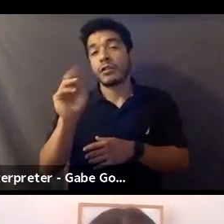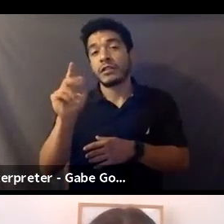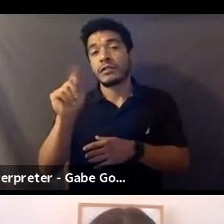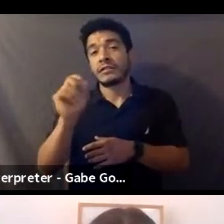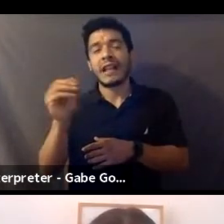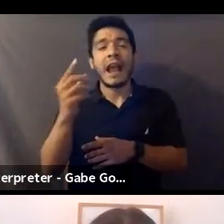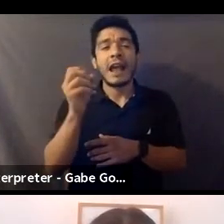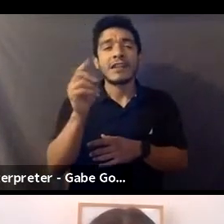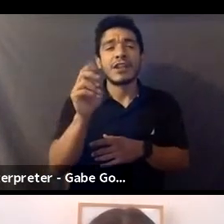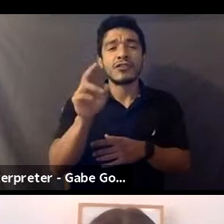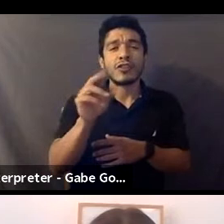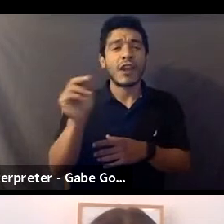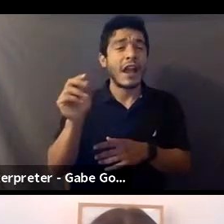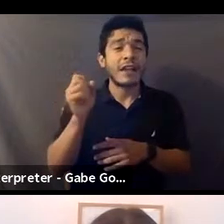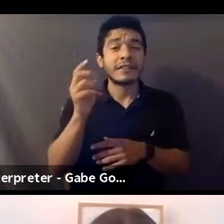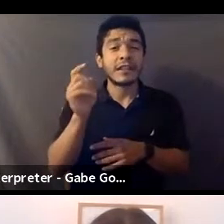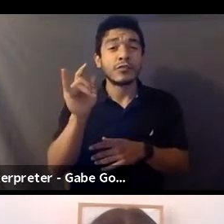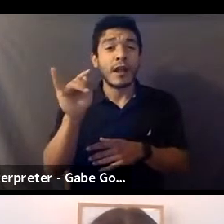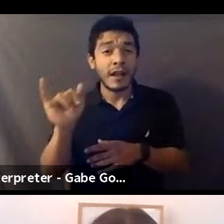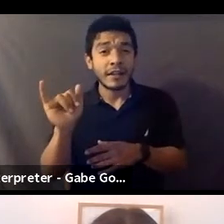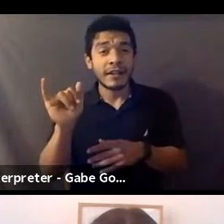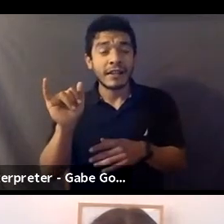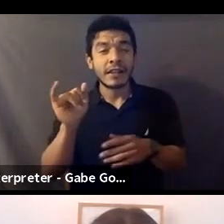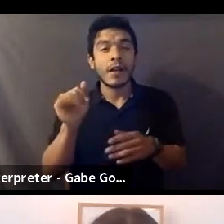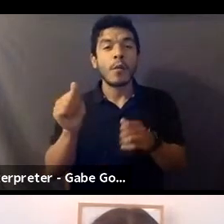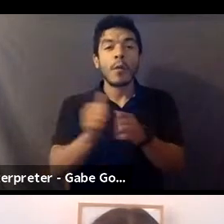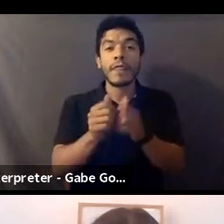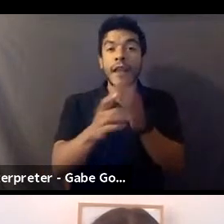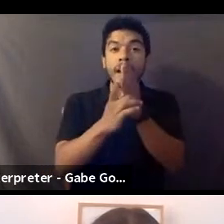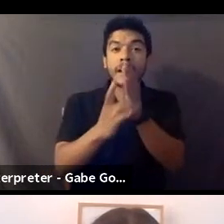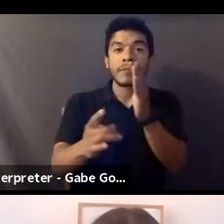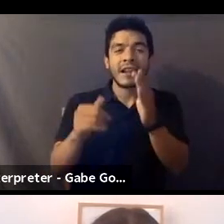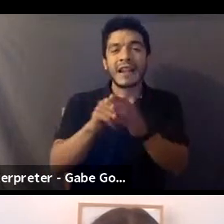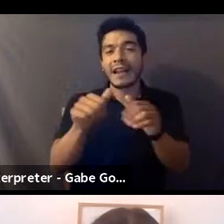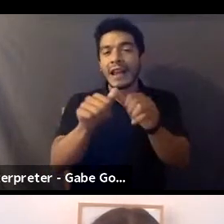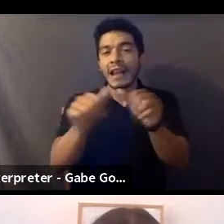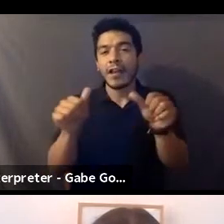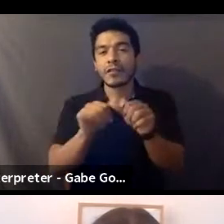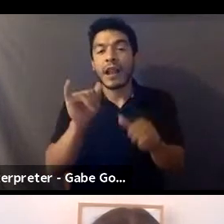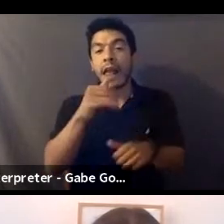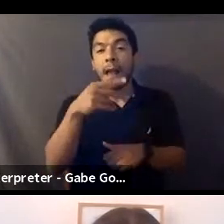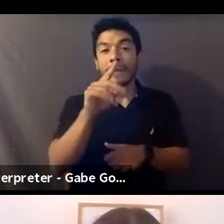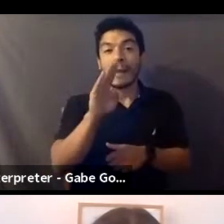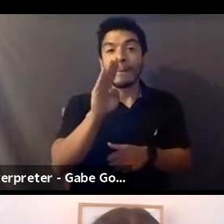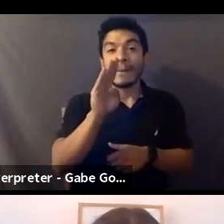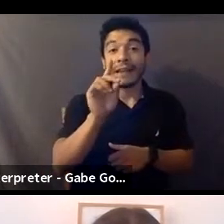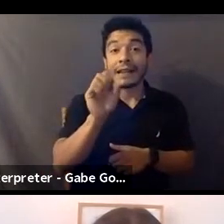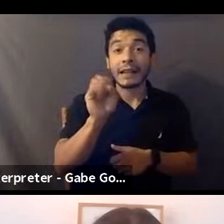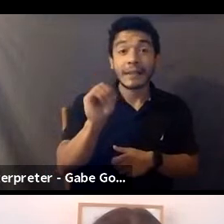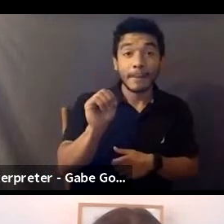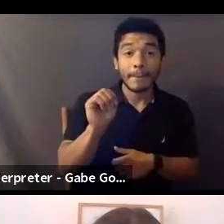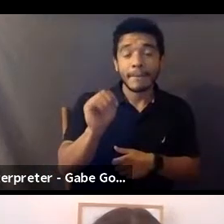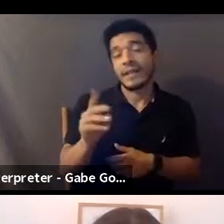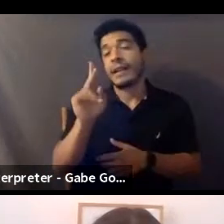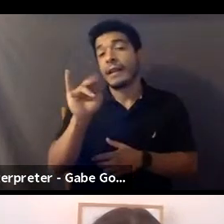and sexuality consultants with expertise in subjects such as BDSM, kink,